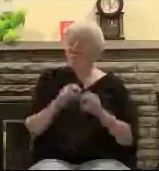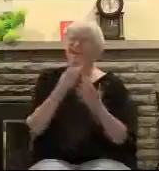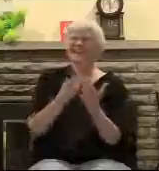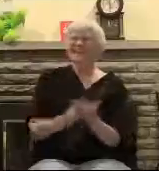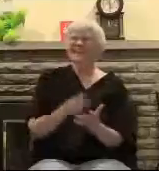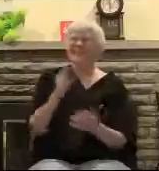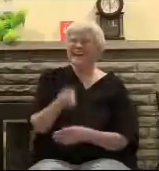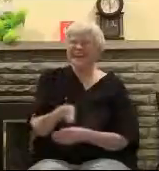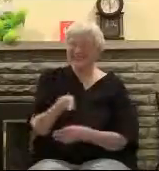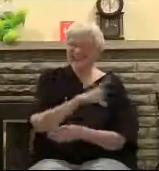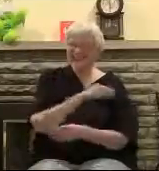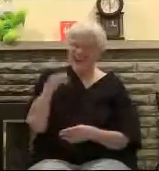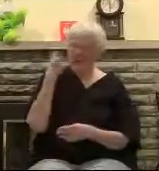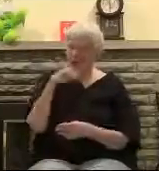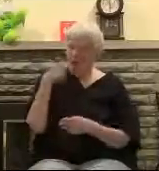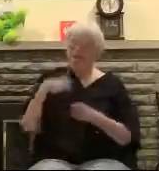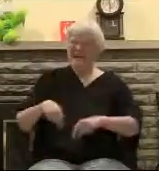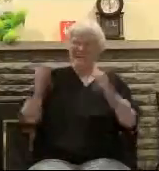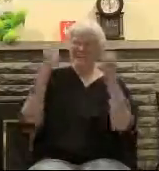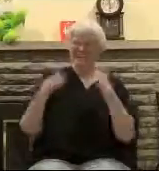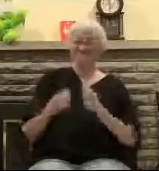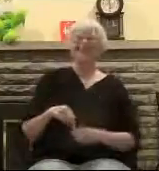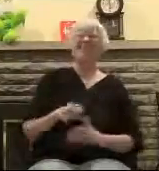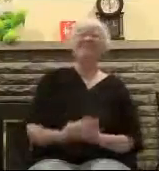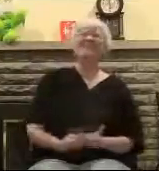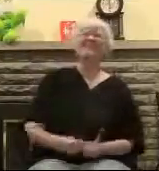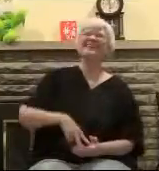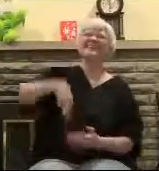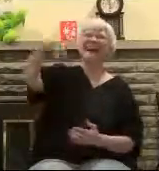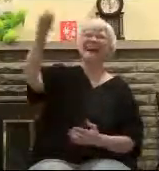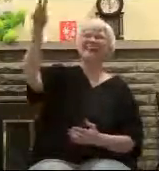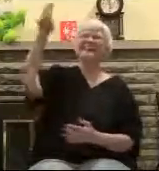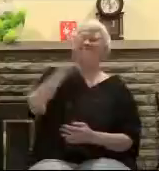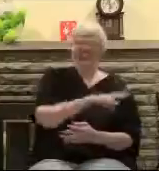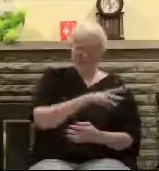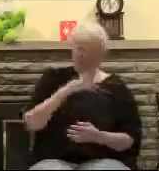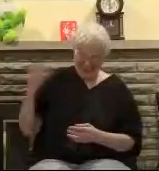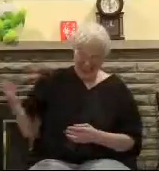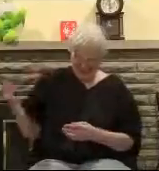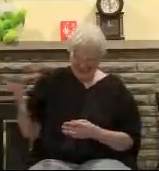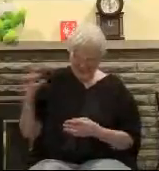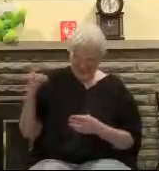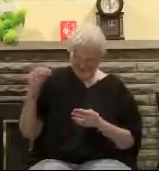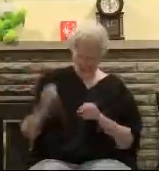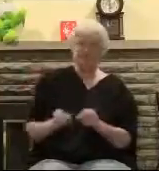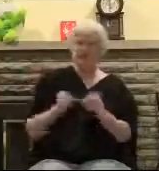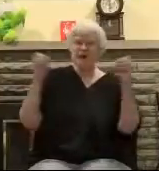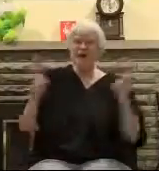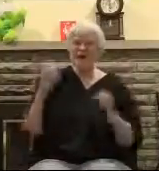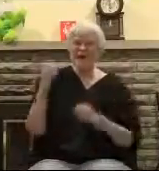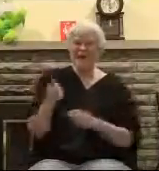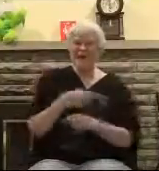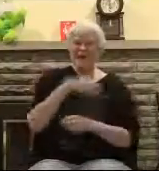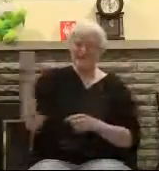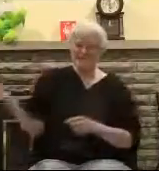was laying in that tomb. Amen. And who came out of it. Amen. And even the most brazen, Christless person never